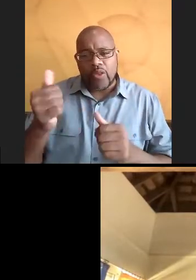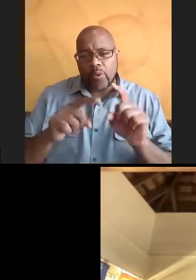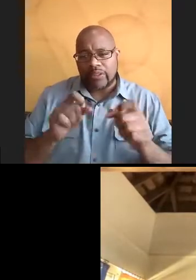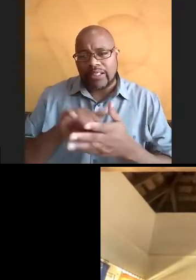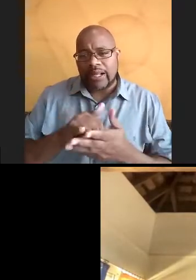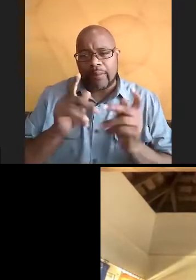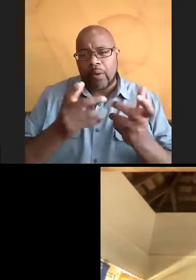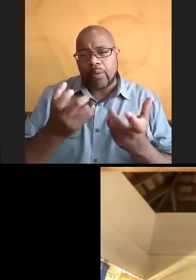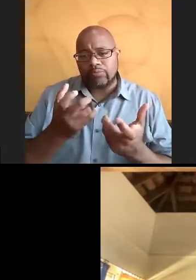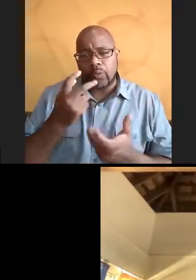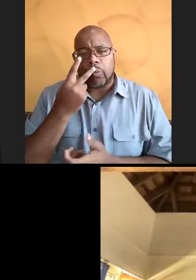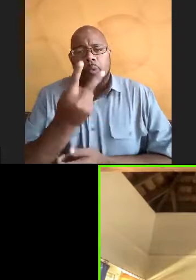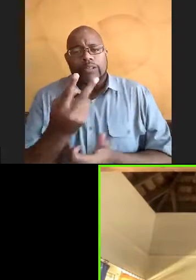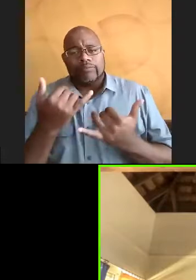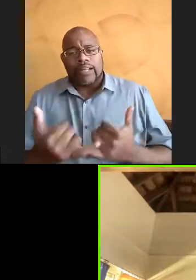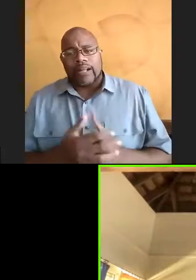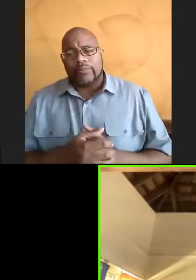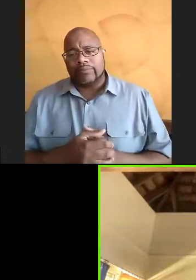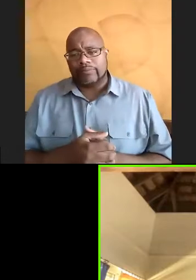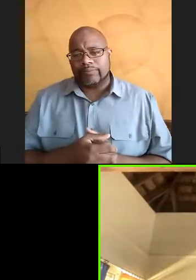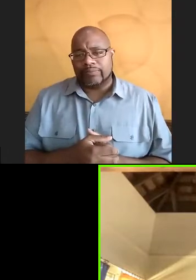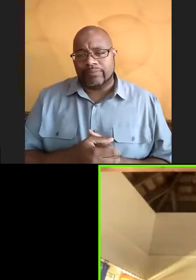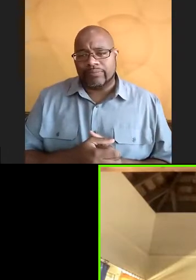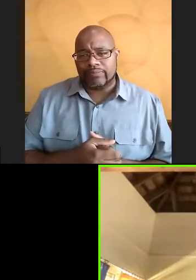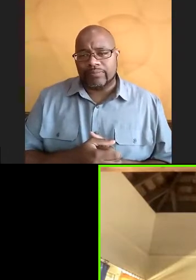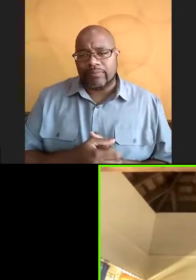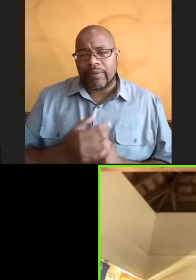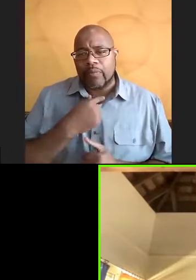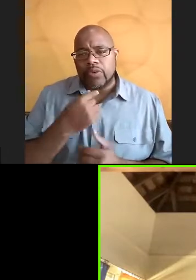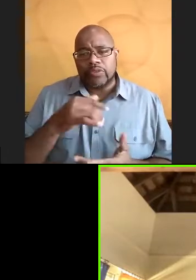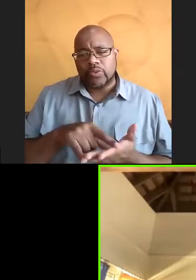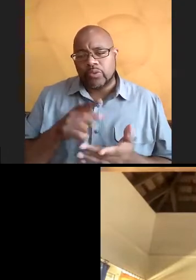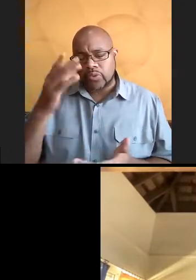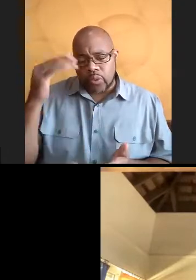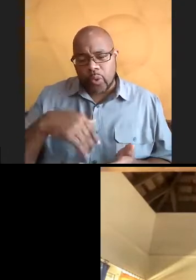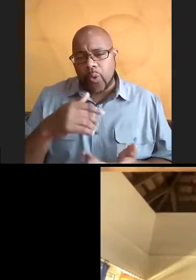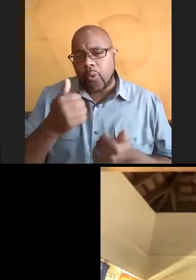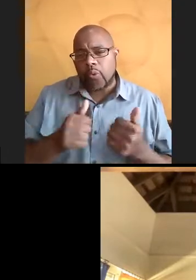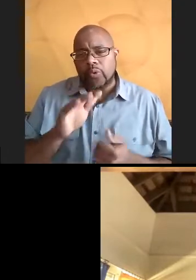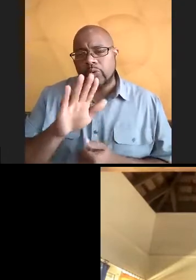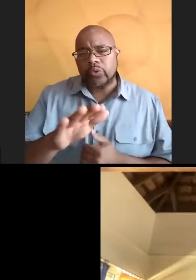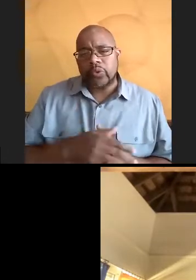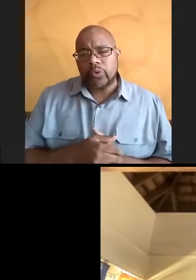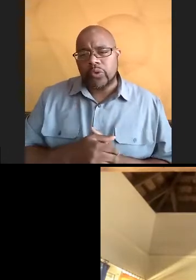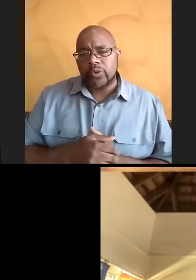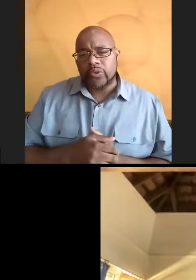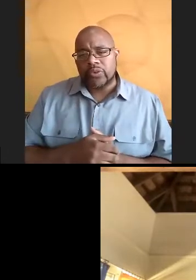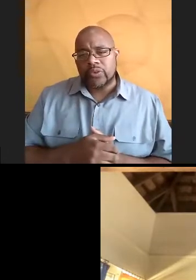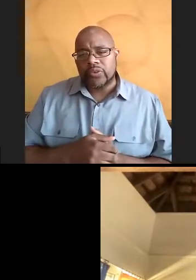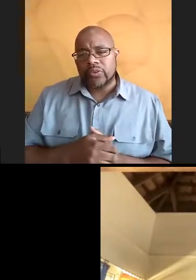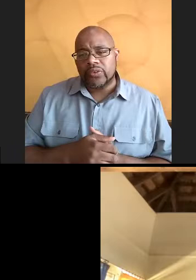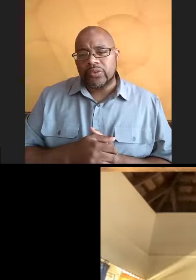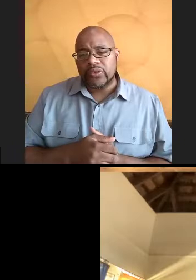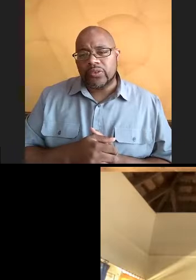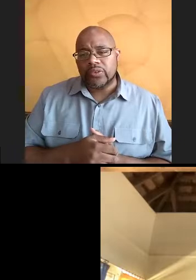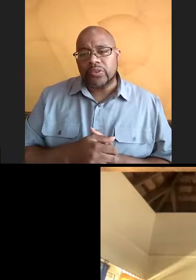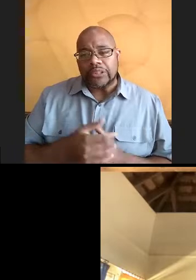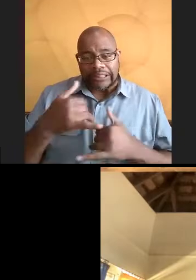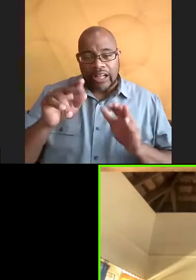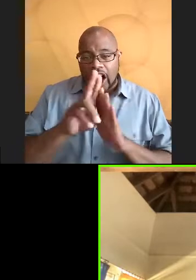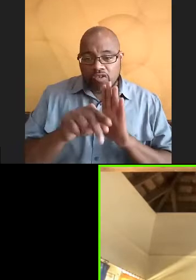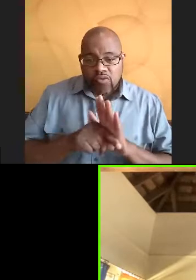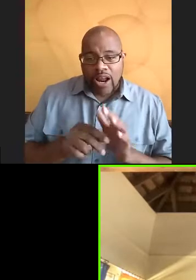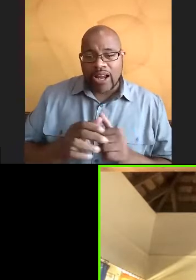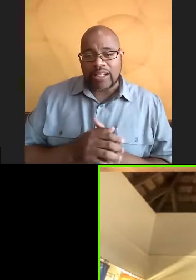folks who are tuning in might have. I'm curious if you know what year, you know, you're still an undergrad, just